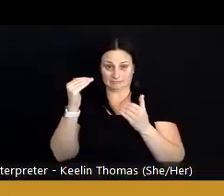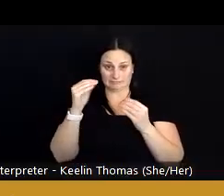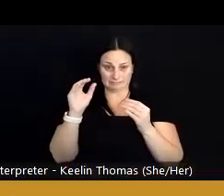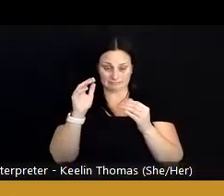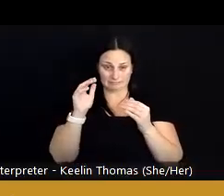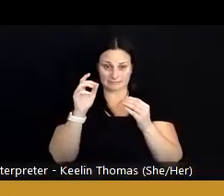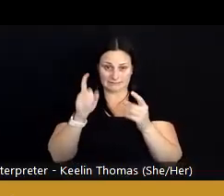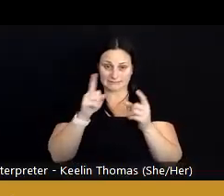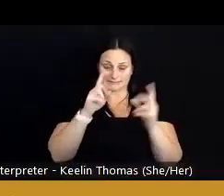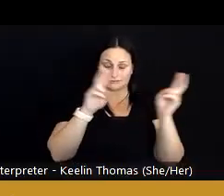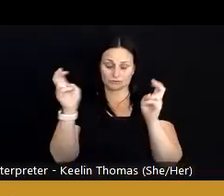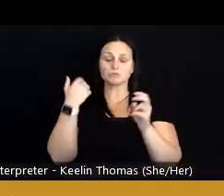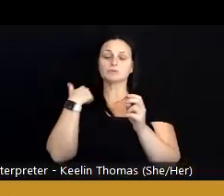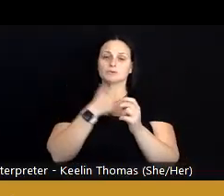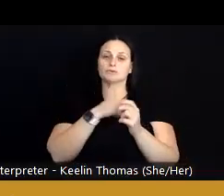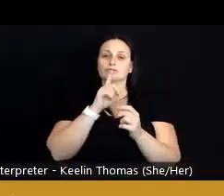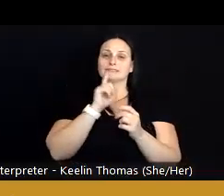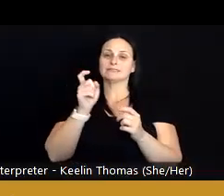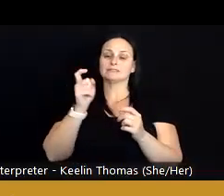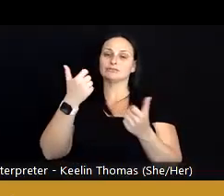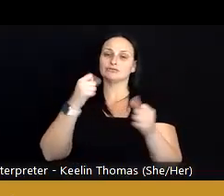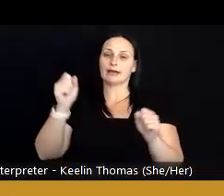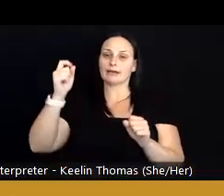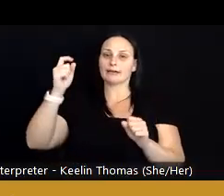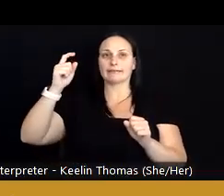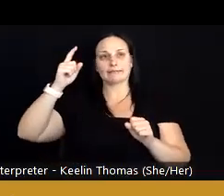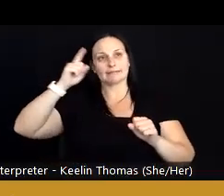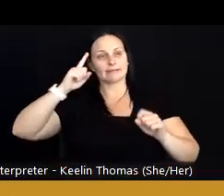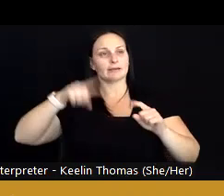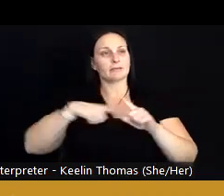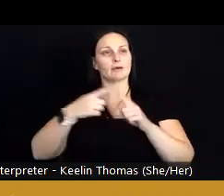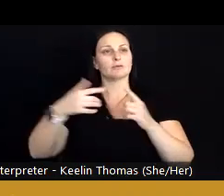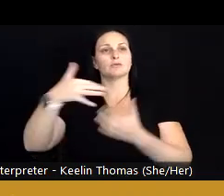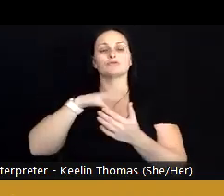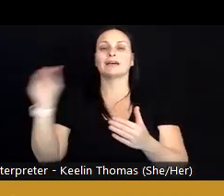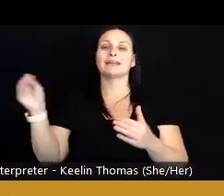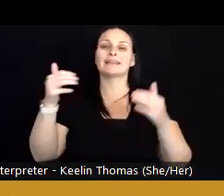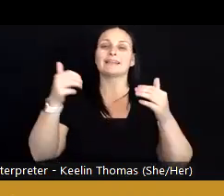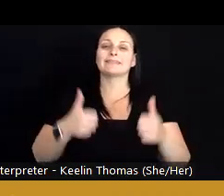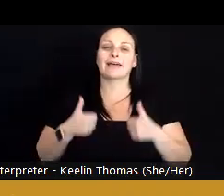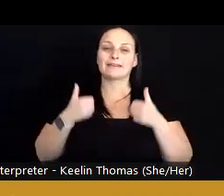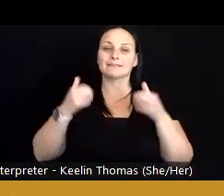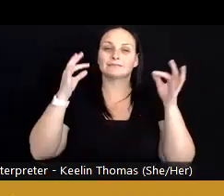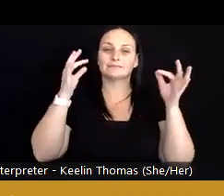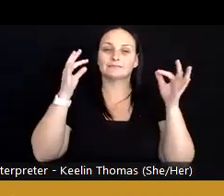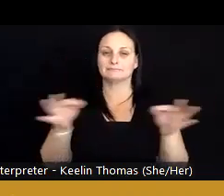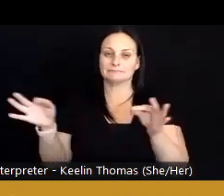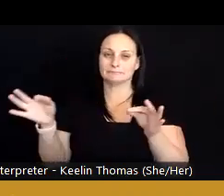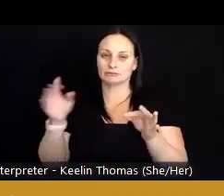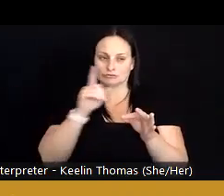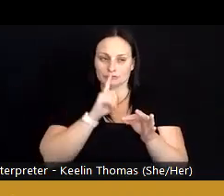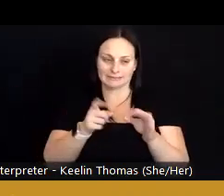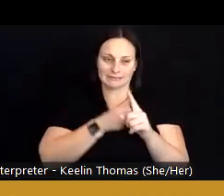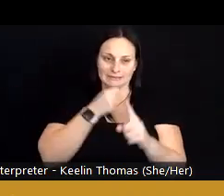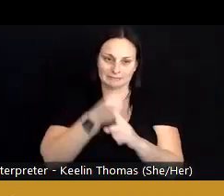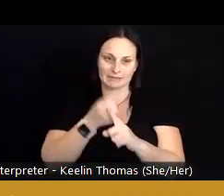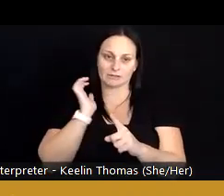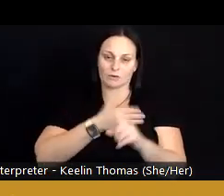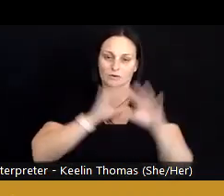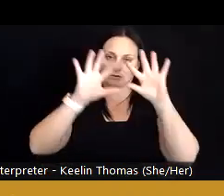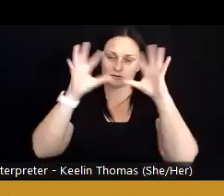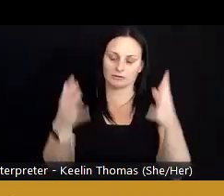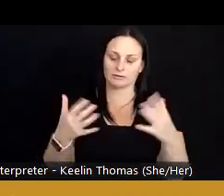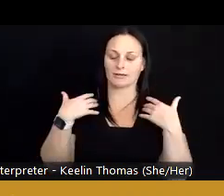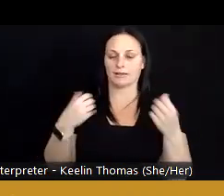we really need to try and think about social and life determinants that impact our overall